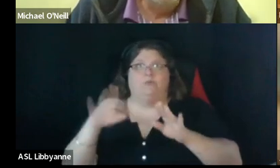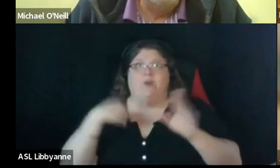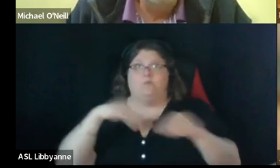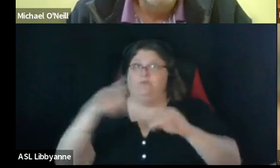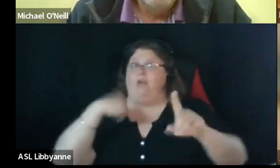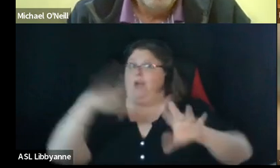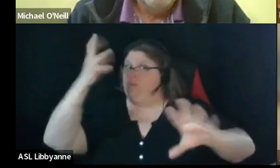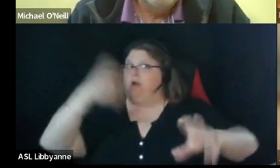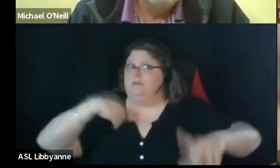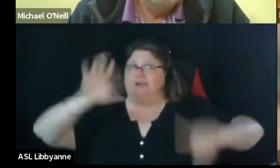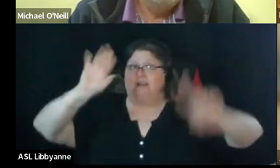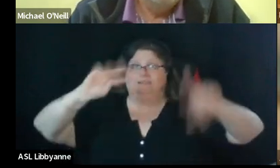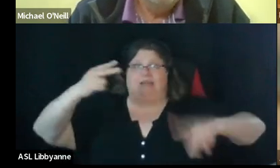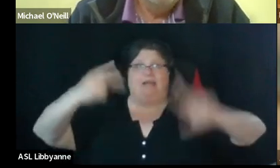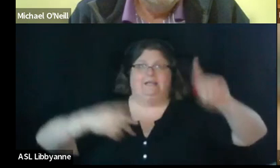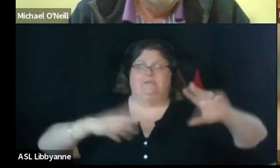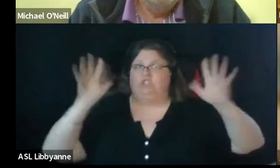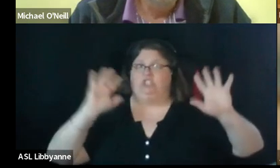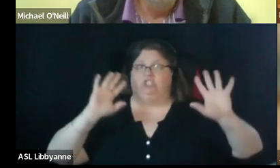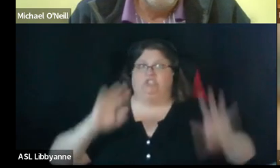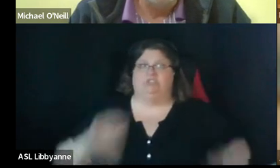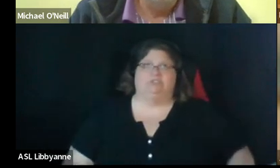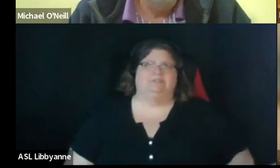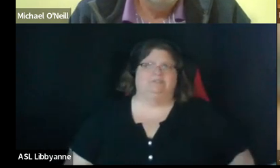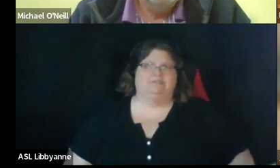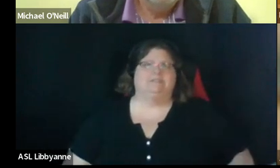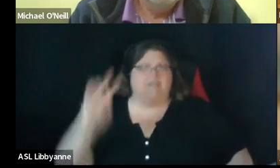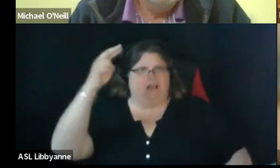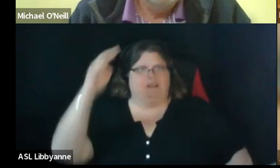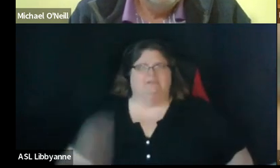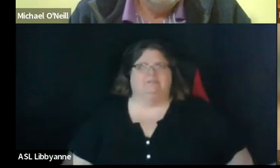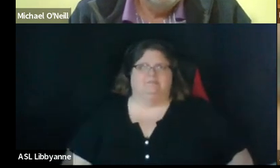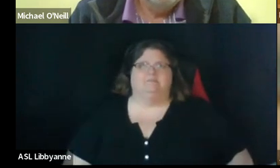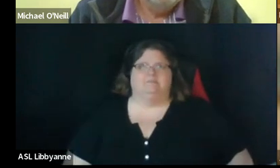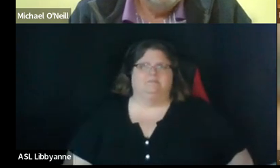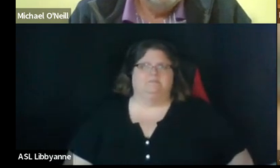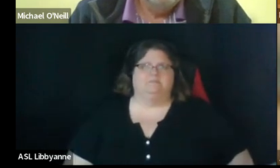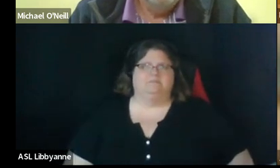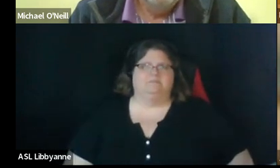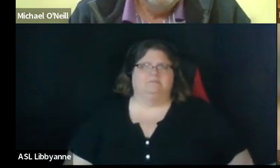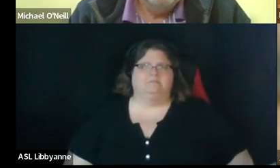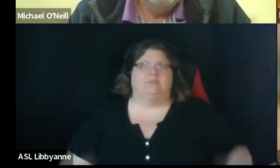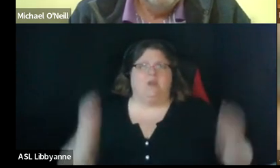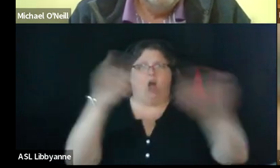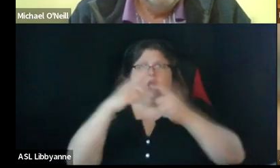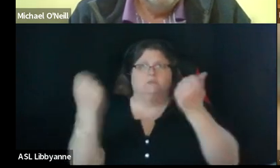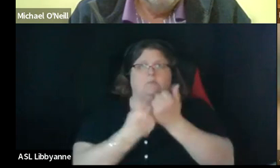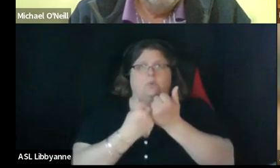thank you in a second second second second and and and all in favor